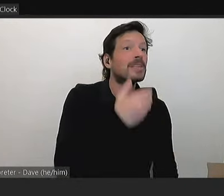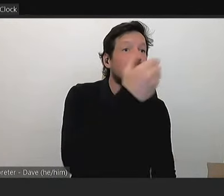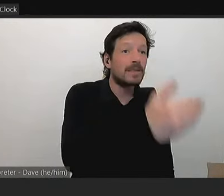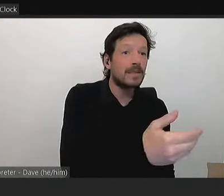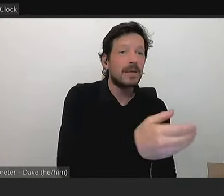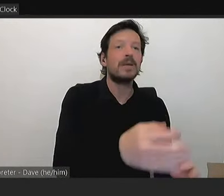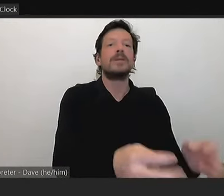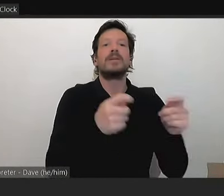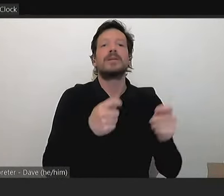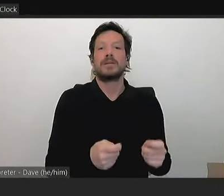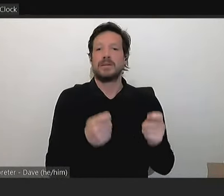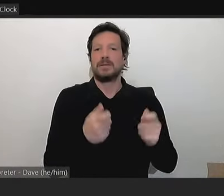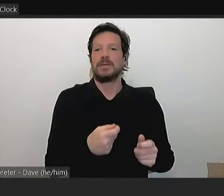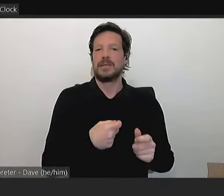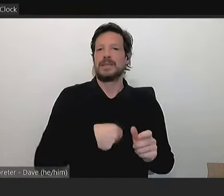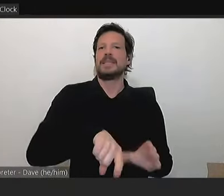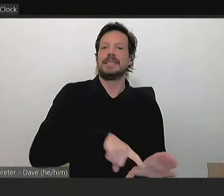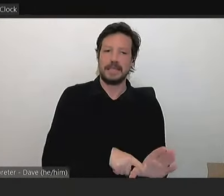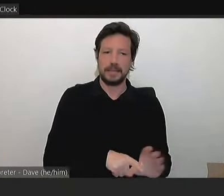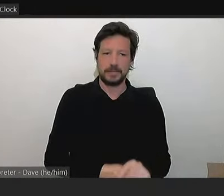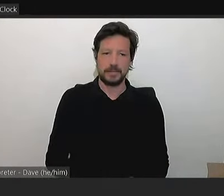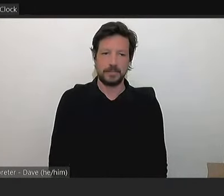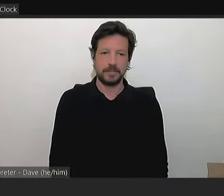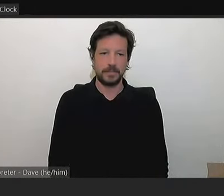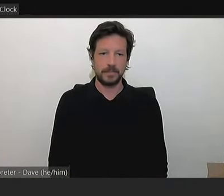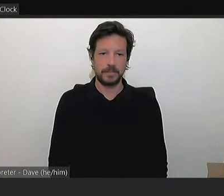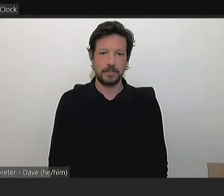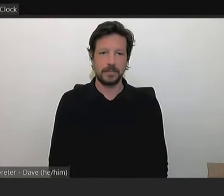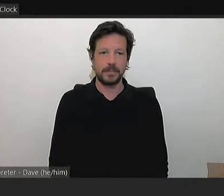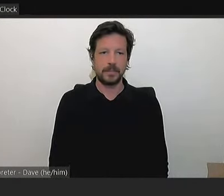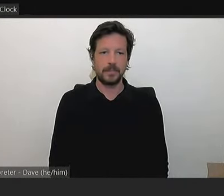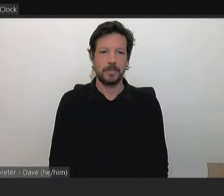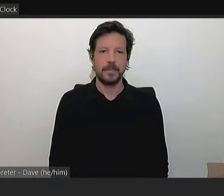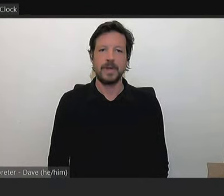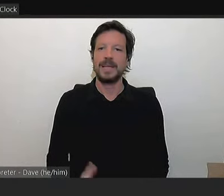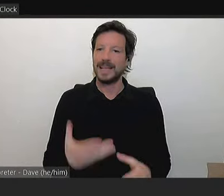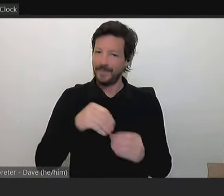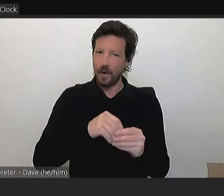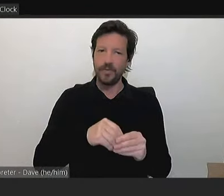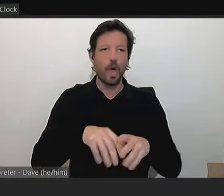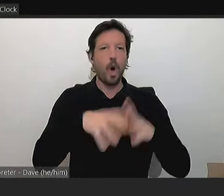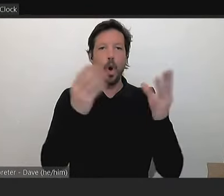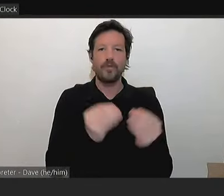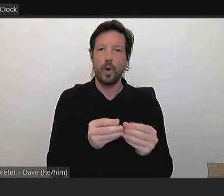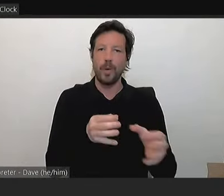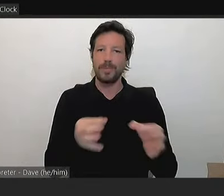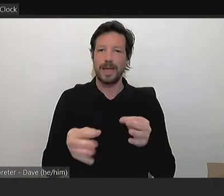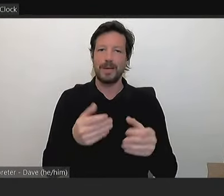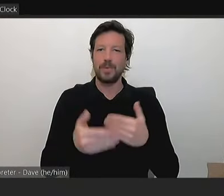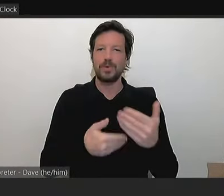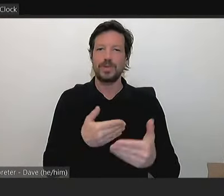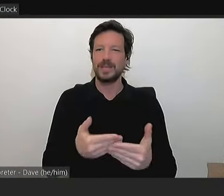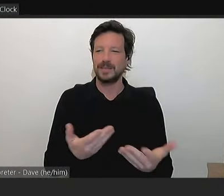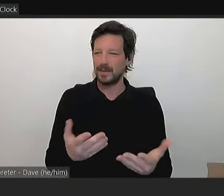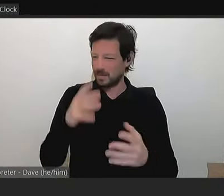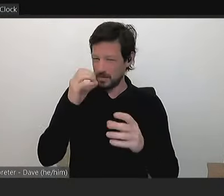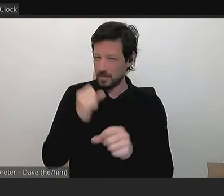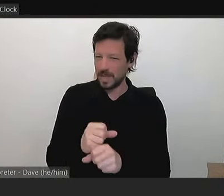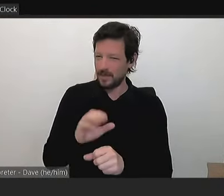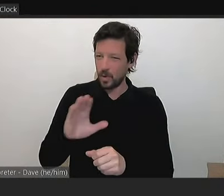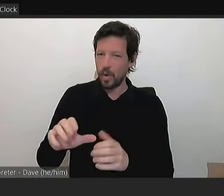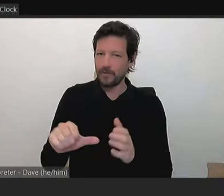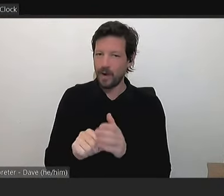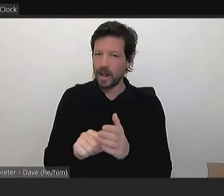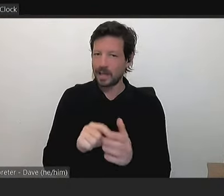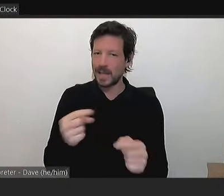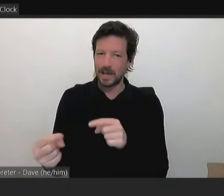year. It was part of the overall planning process, so I'm not convinced of the financial arguments. And I think it's a